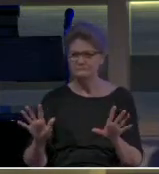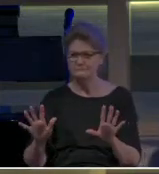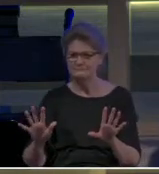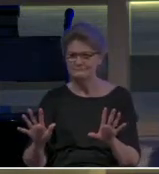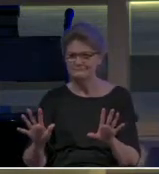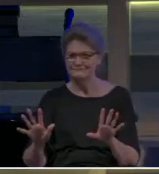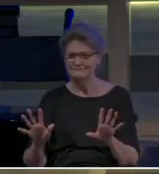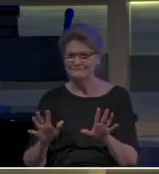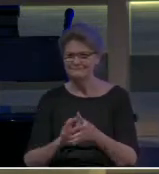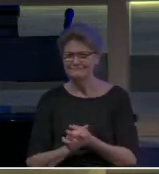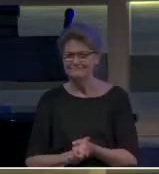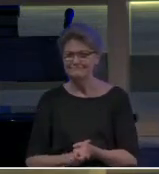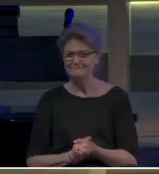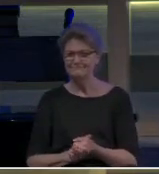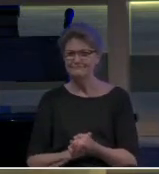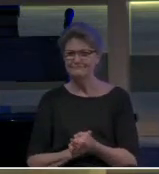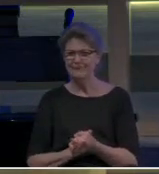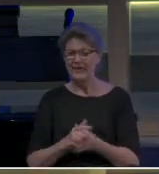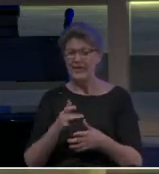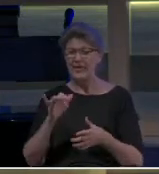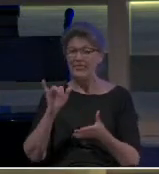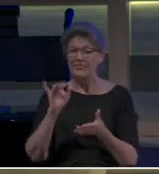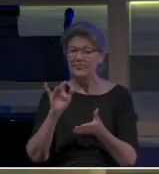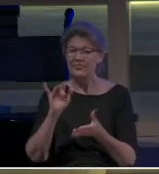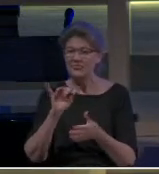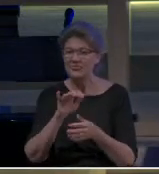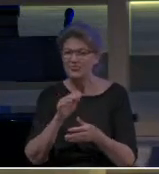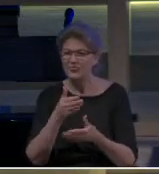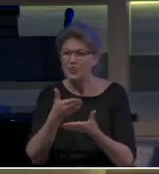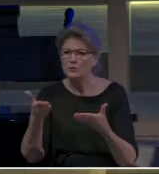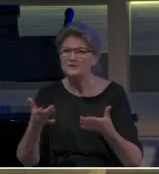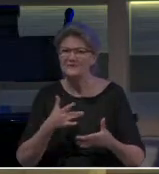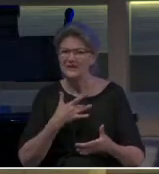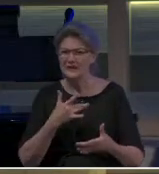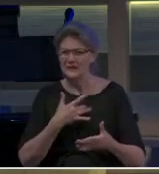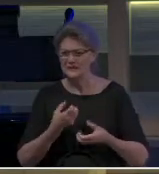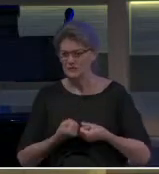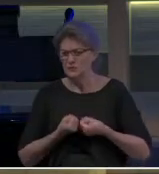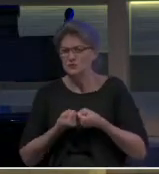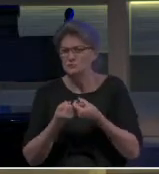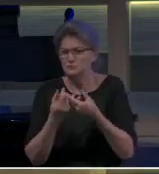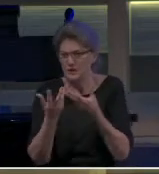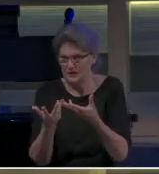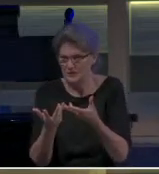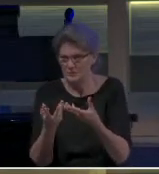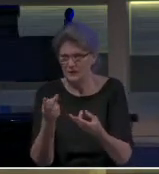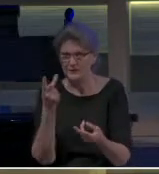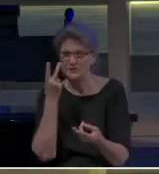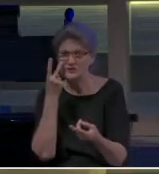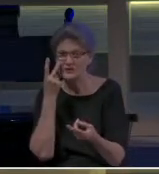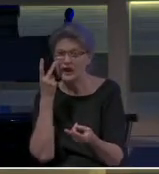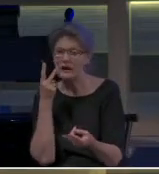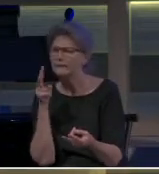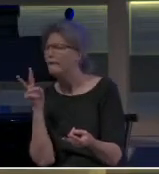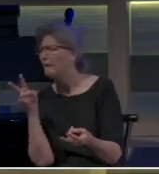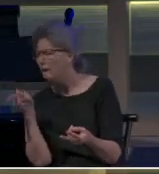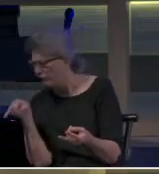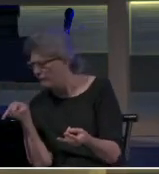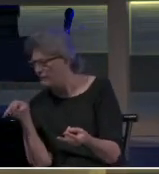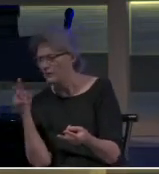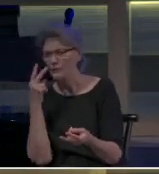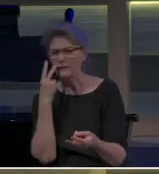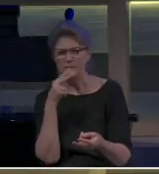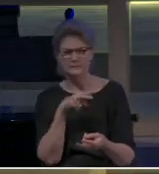And those come out in glances and in words and things like that. And so the world is becoming a darker and darker